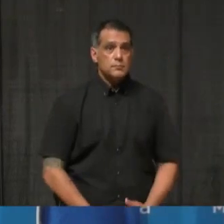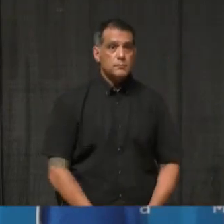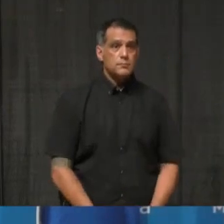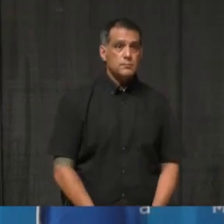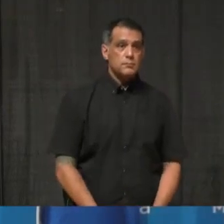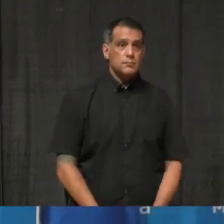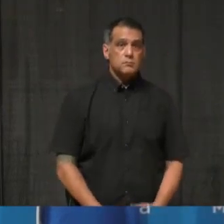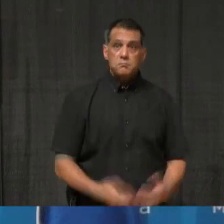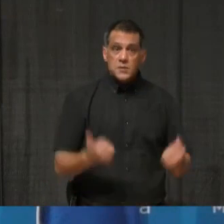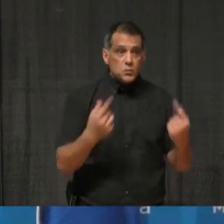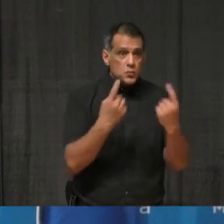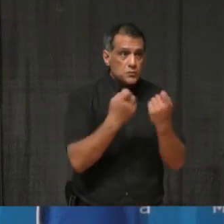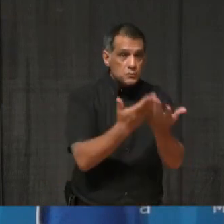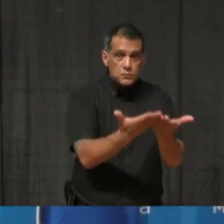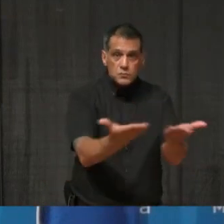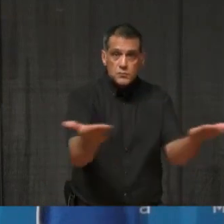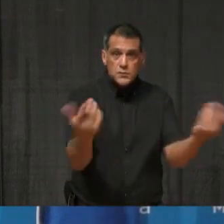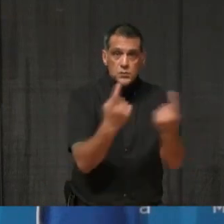Are there any questions from the media?